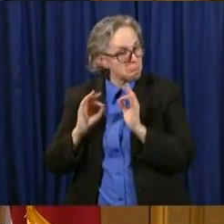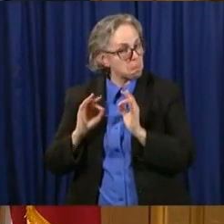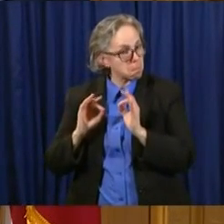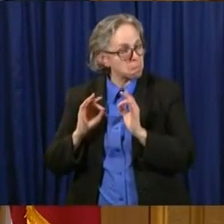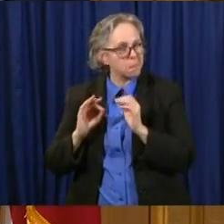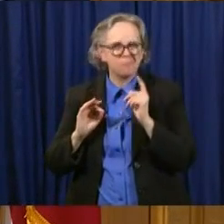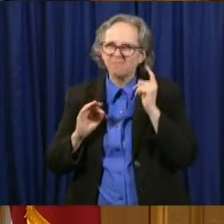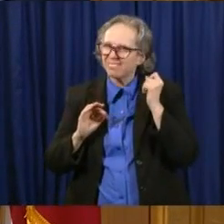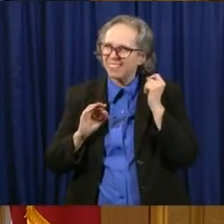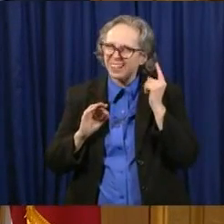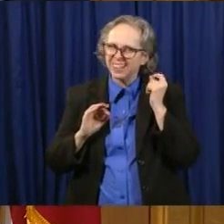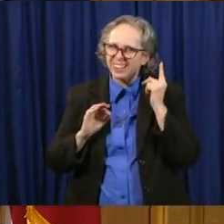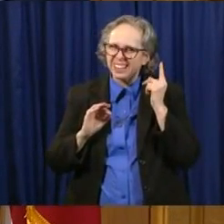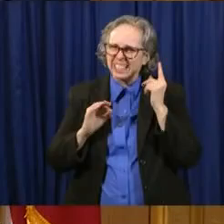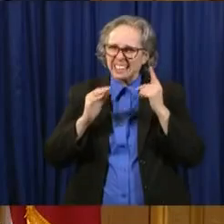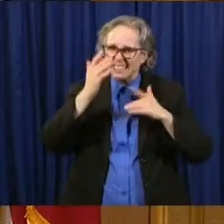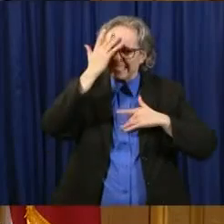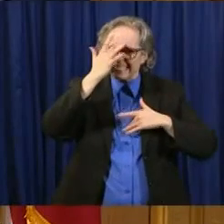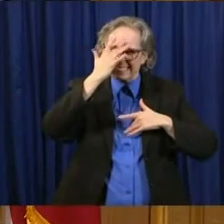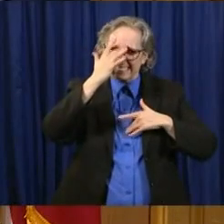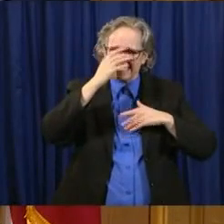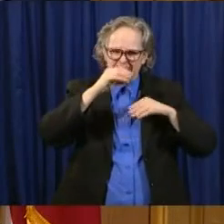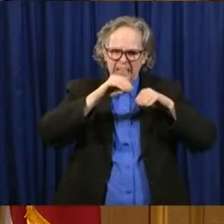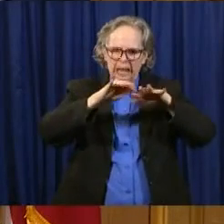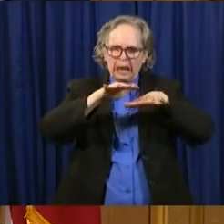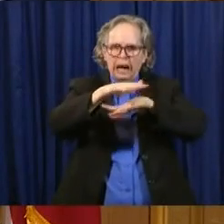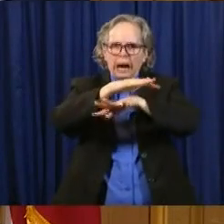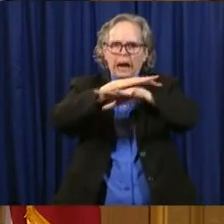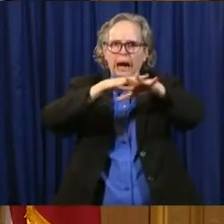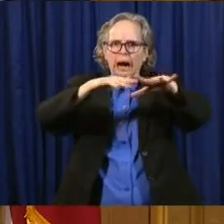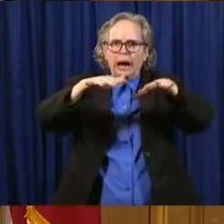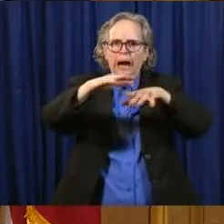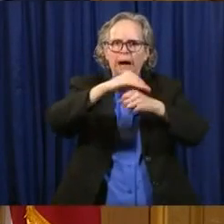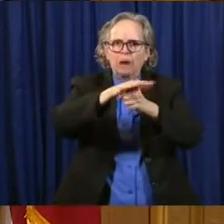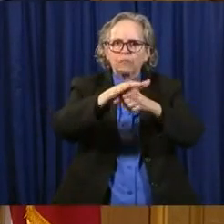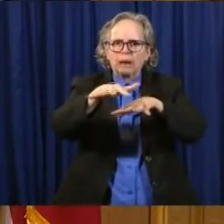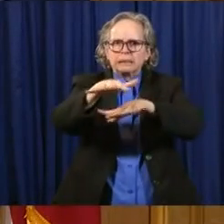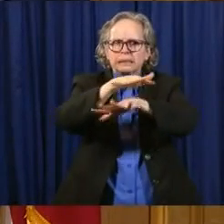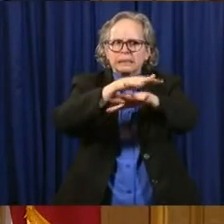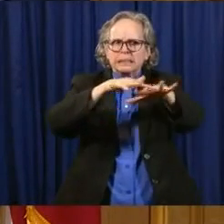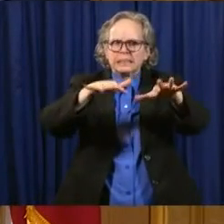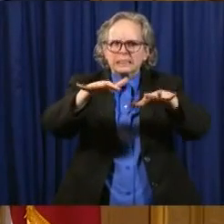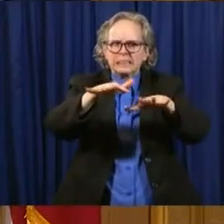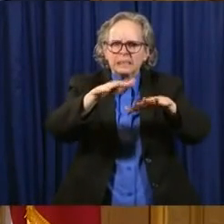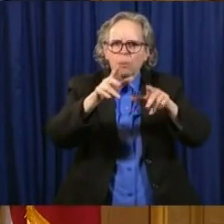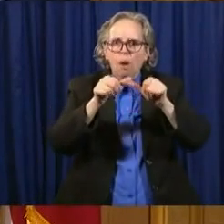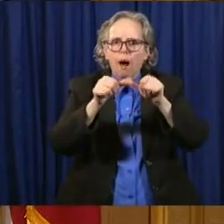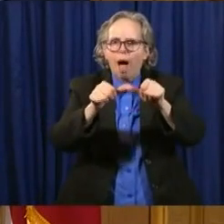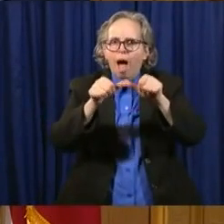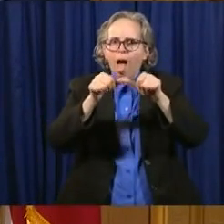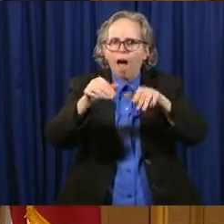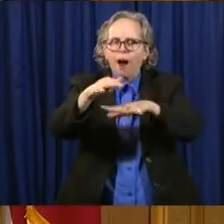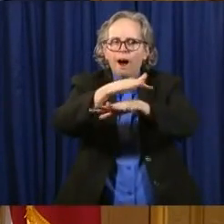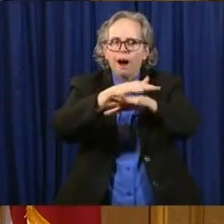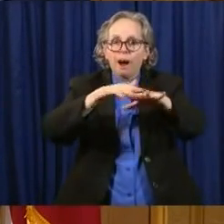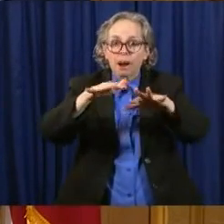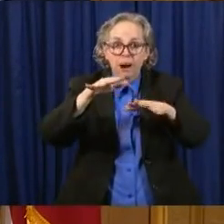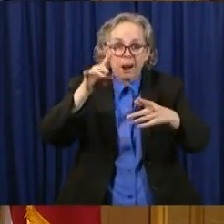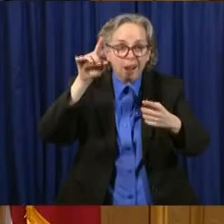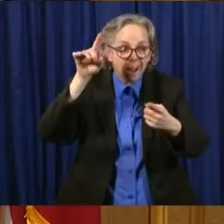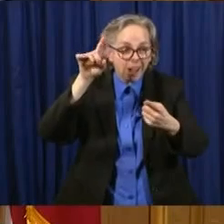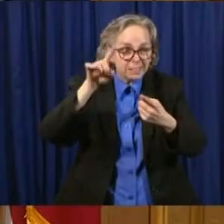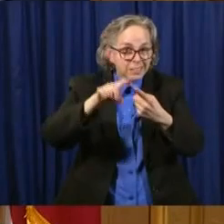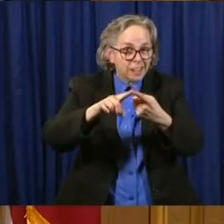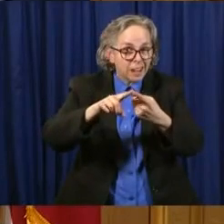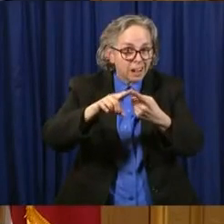the monster is still out there loose and, um, is going to be out there probably, uh, until we get it, until we get a